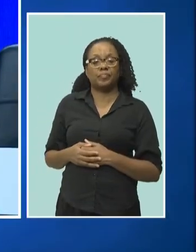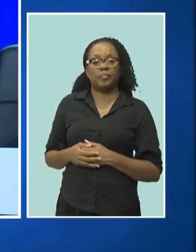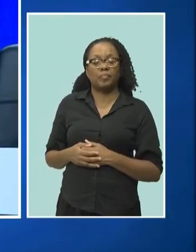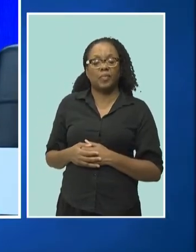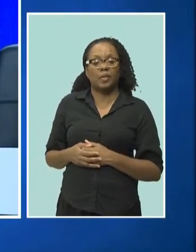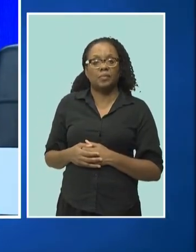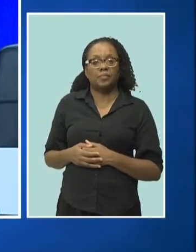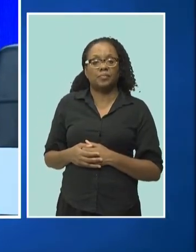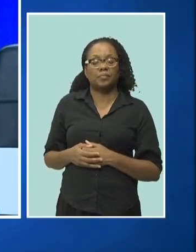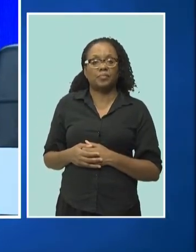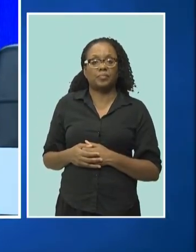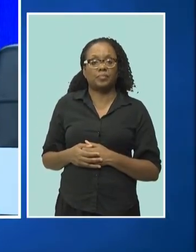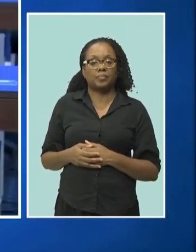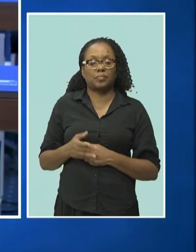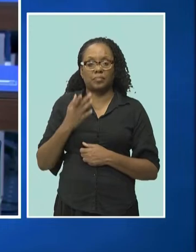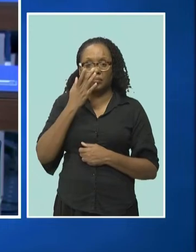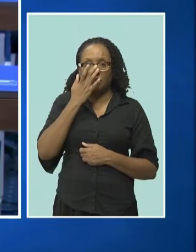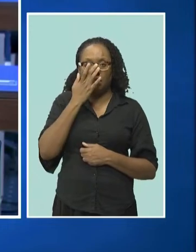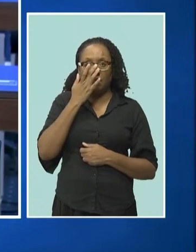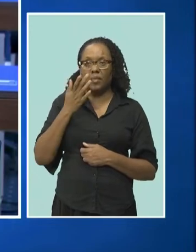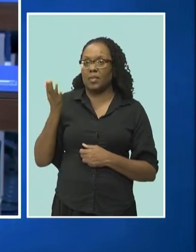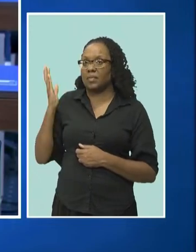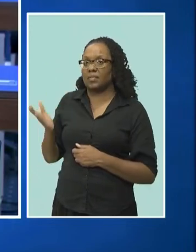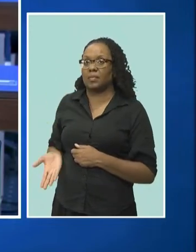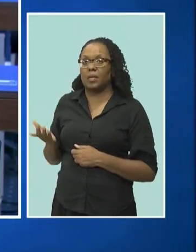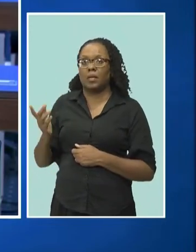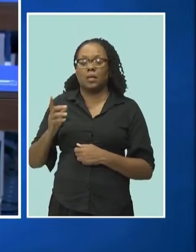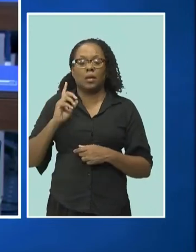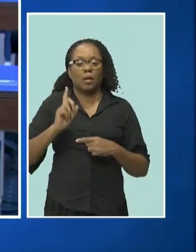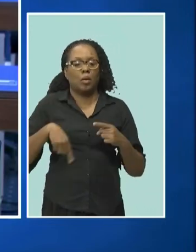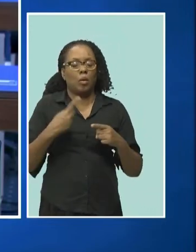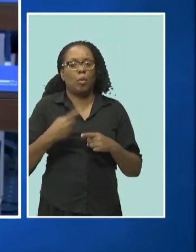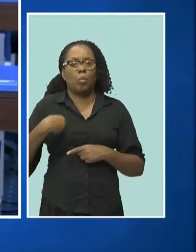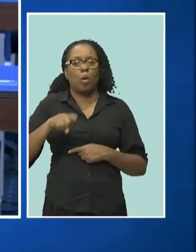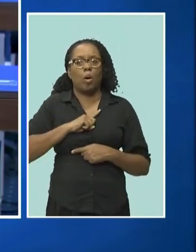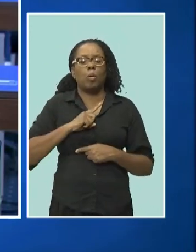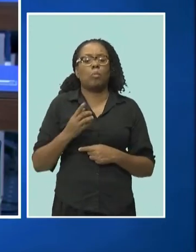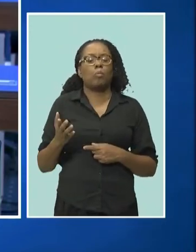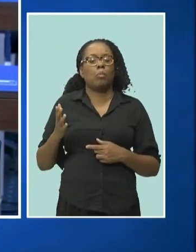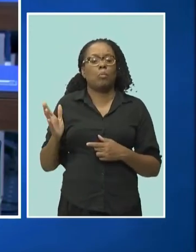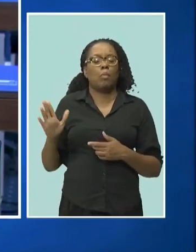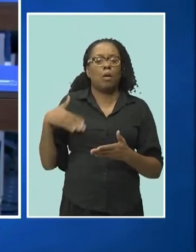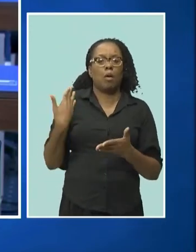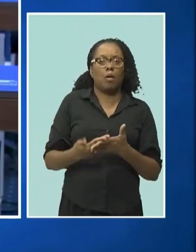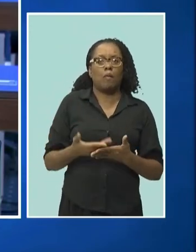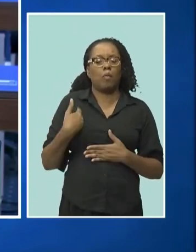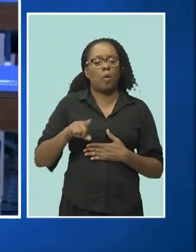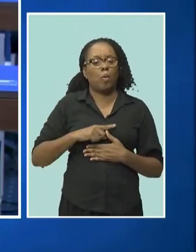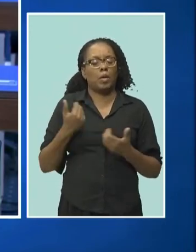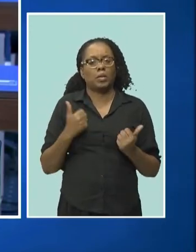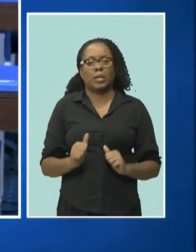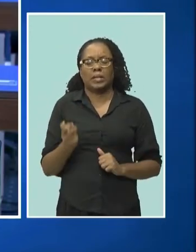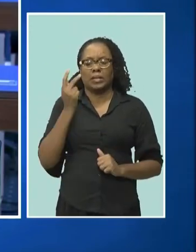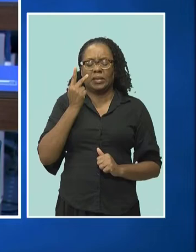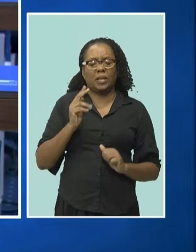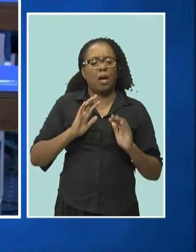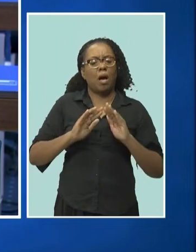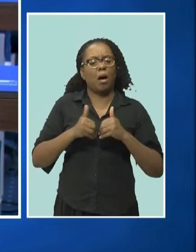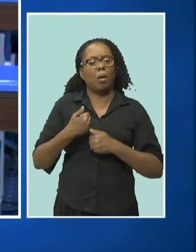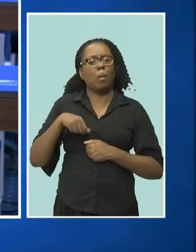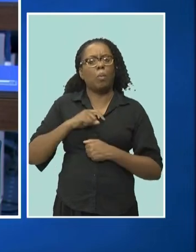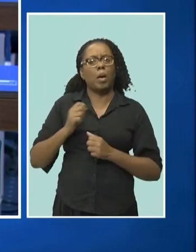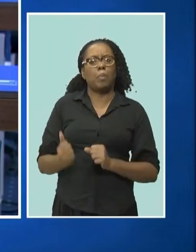was a great chasm, a philosophical chasm on how we would approach the issues, particularly